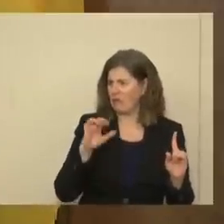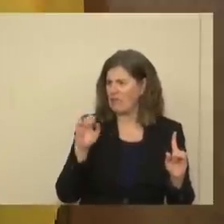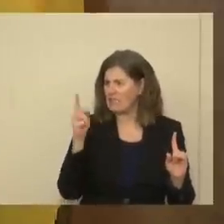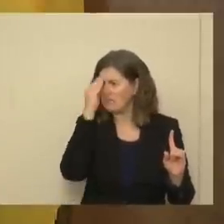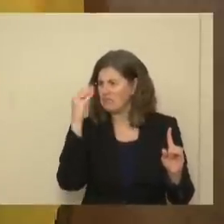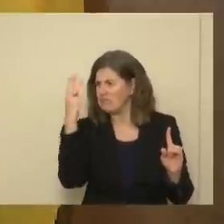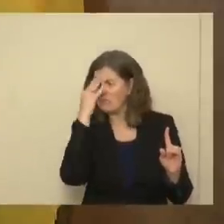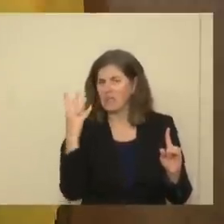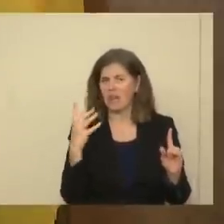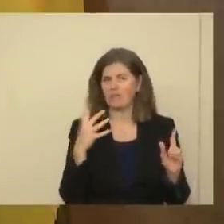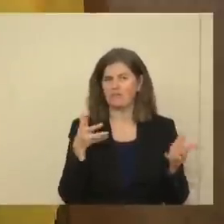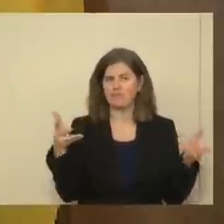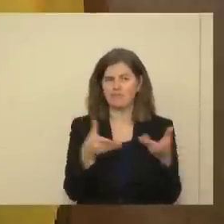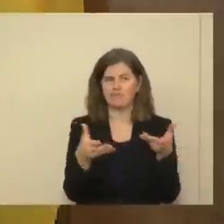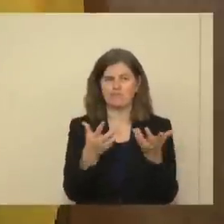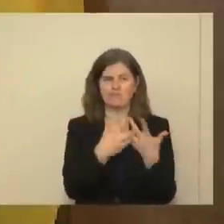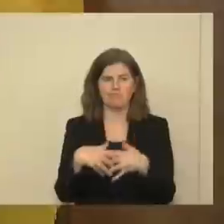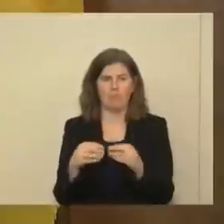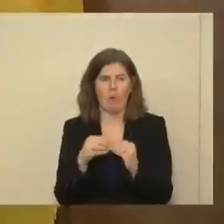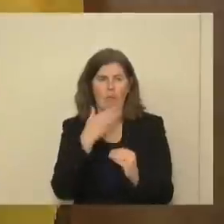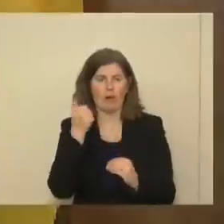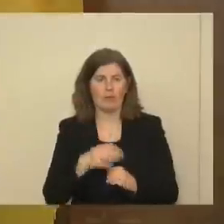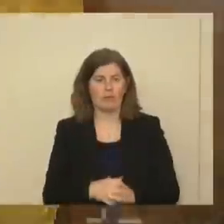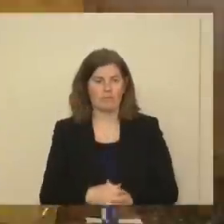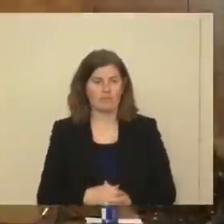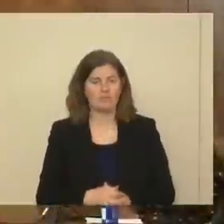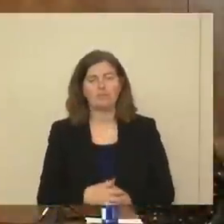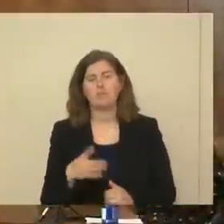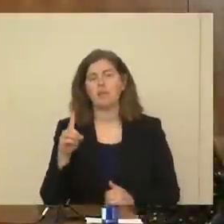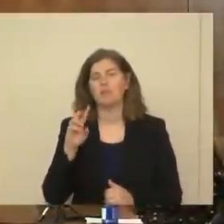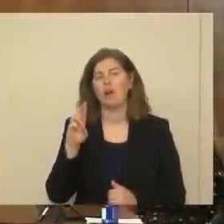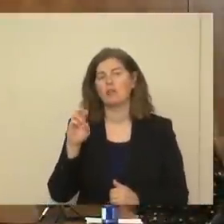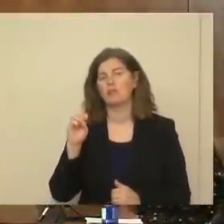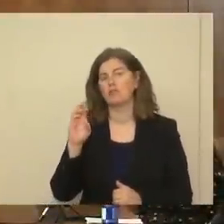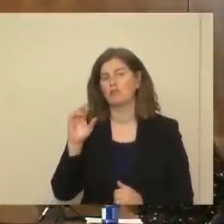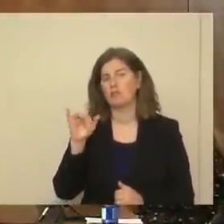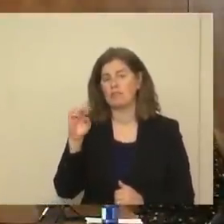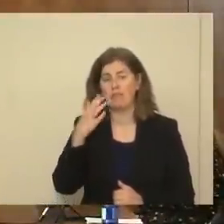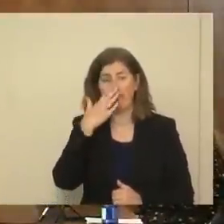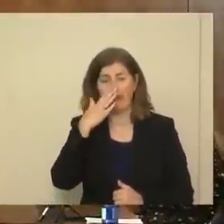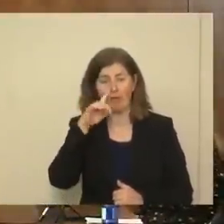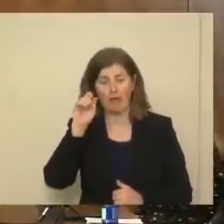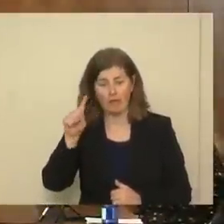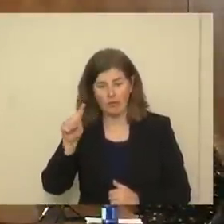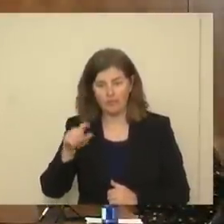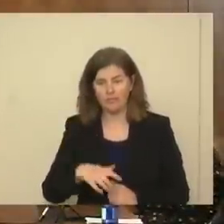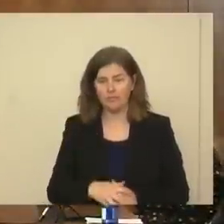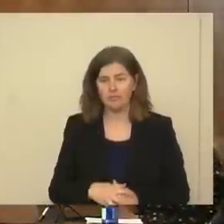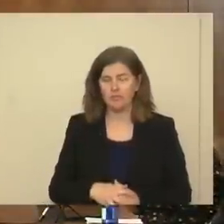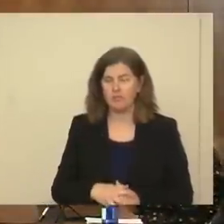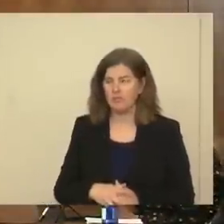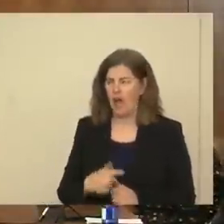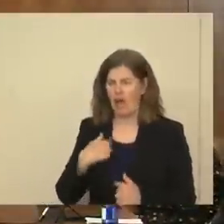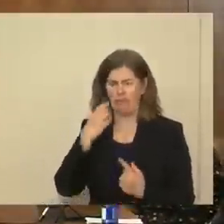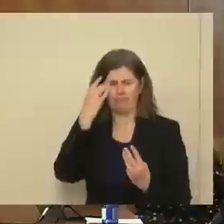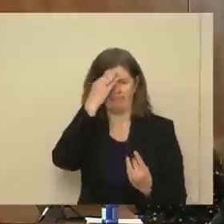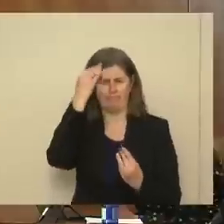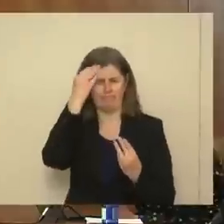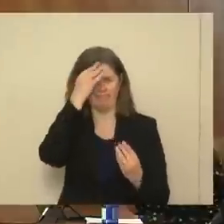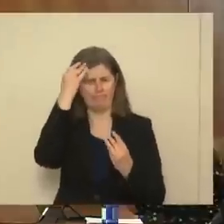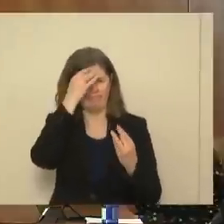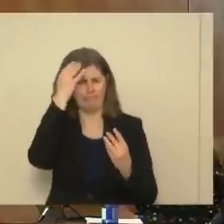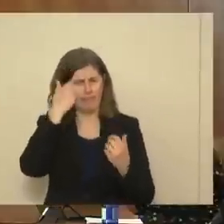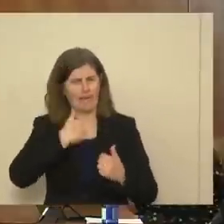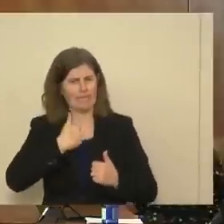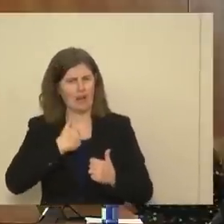and behavioral health risks really are. Yeah. Thank you, Governor. A great question, and one that I've been really thinking about a lot over the